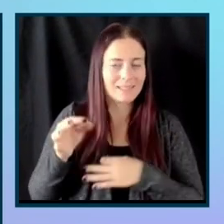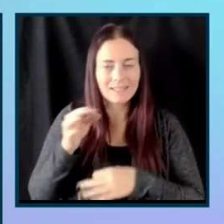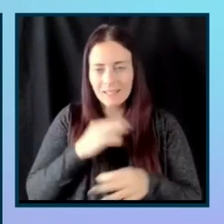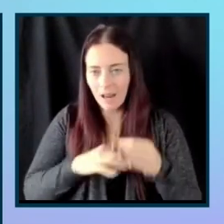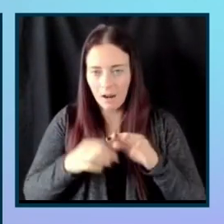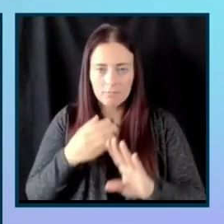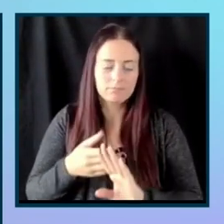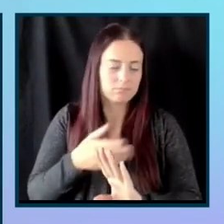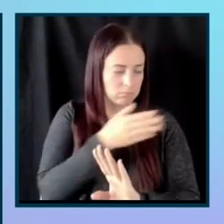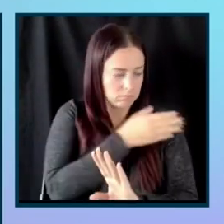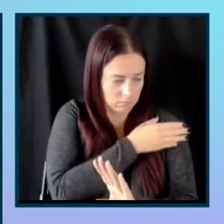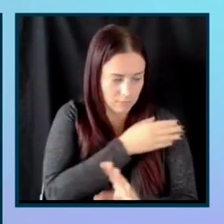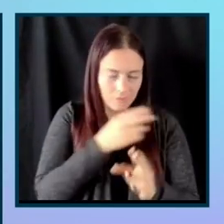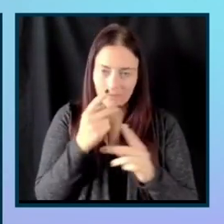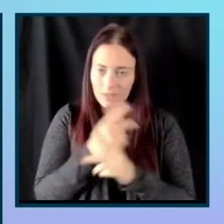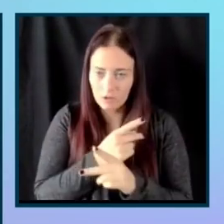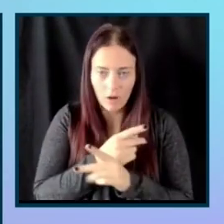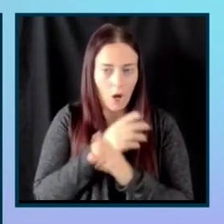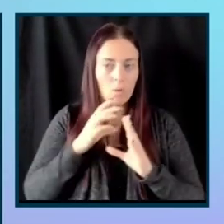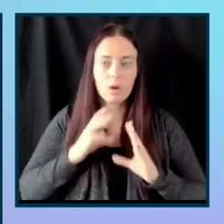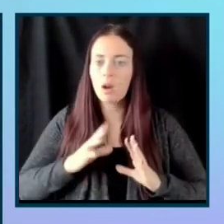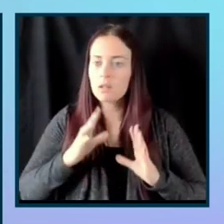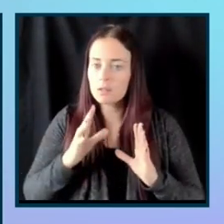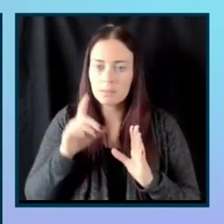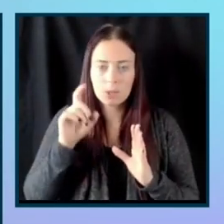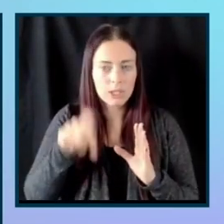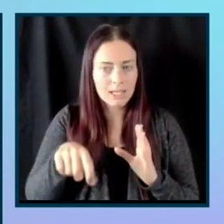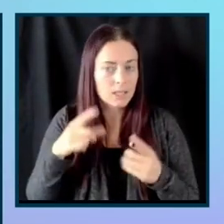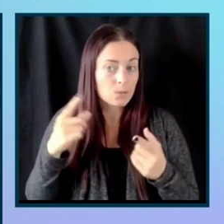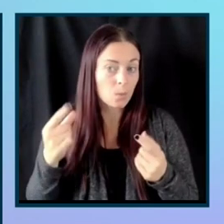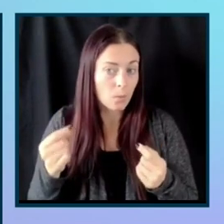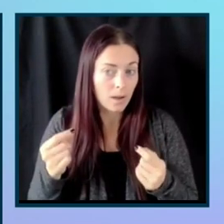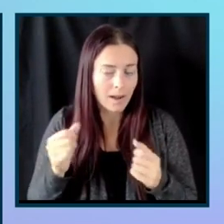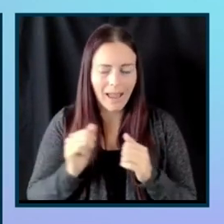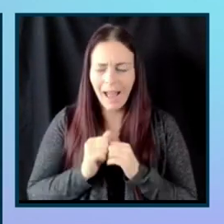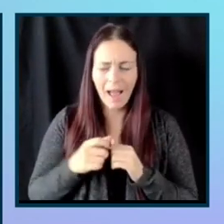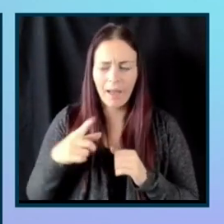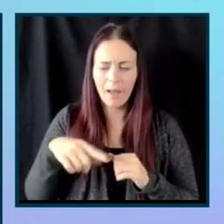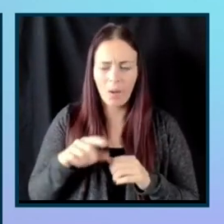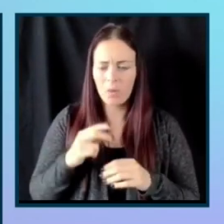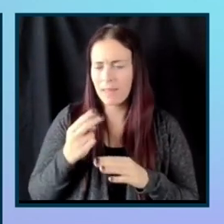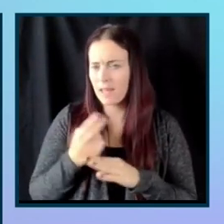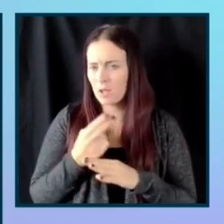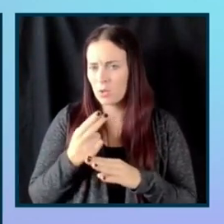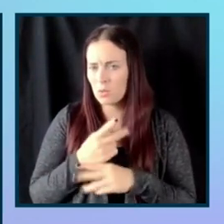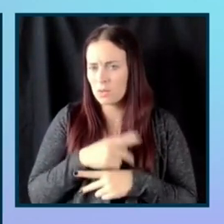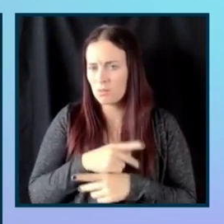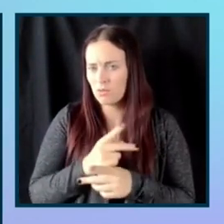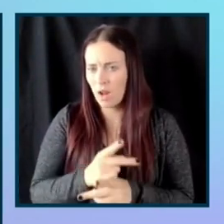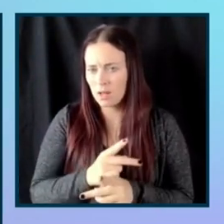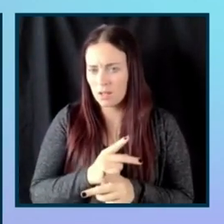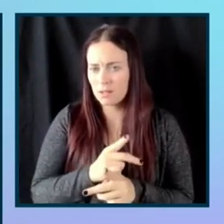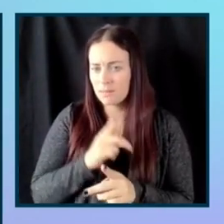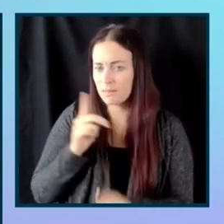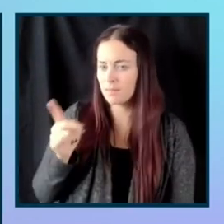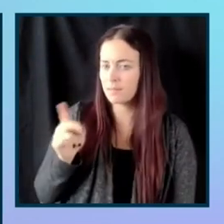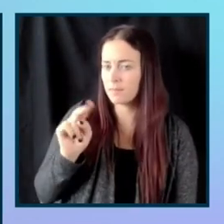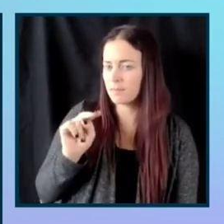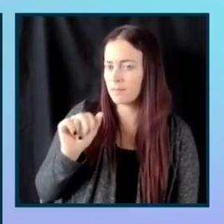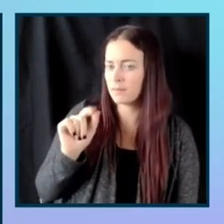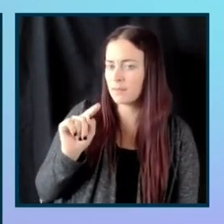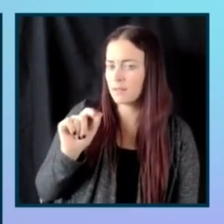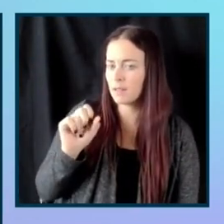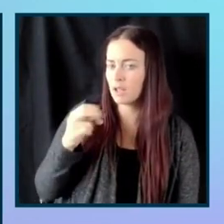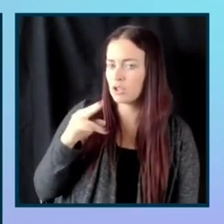what the customer needs are and how they're using the product. But Nat, what do you, what do you, what would you say? Nat,